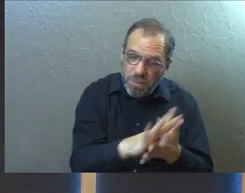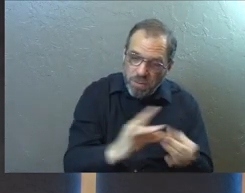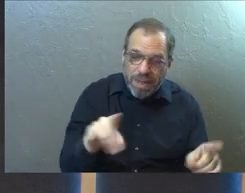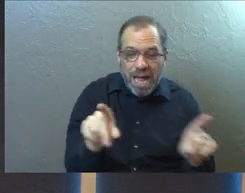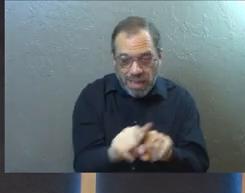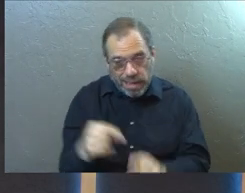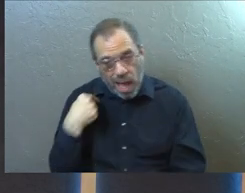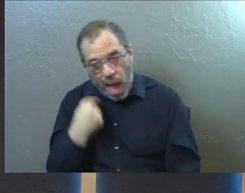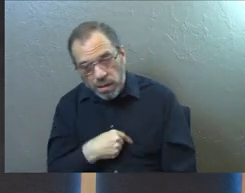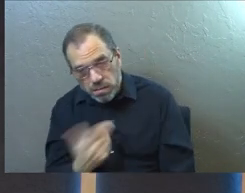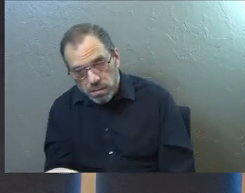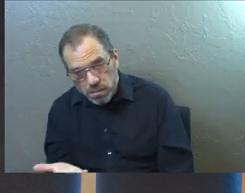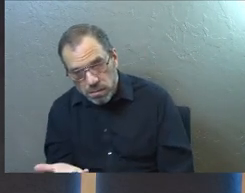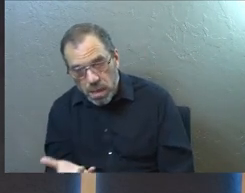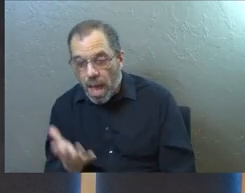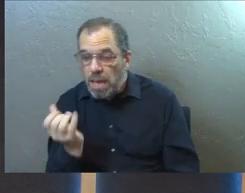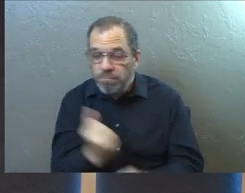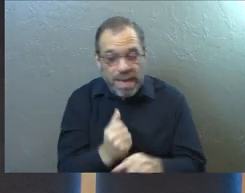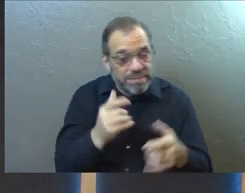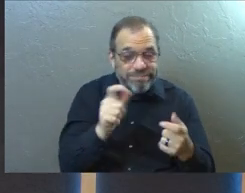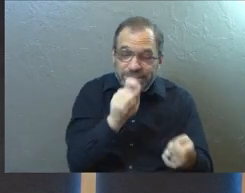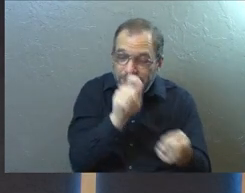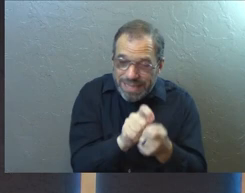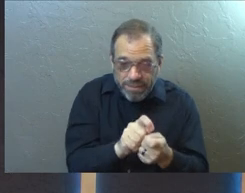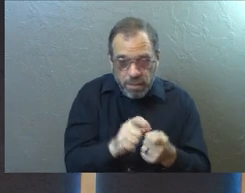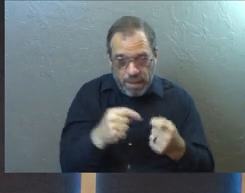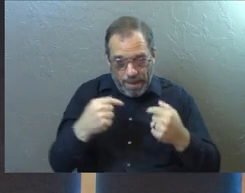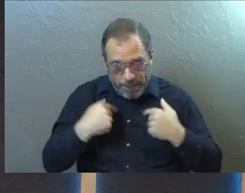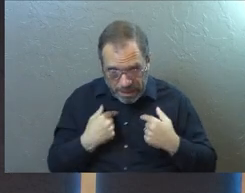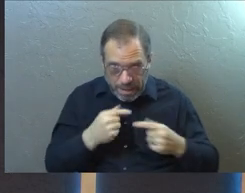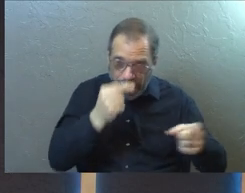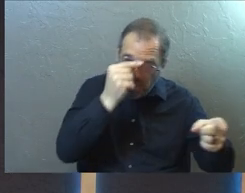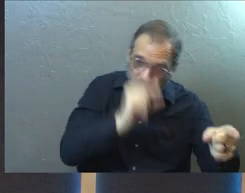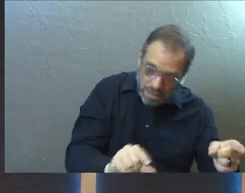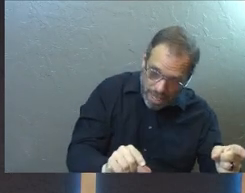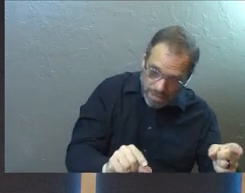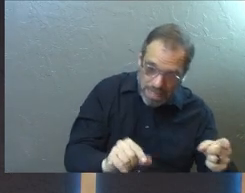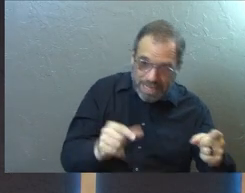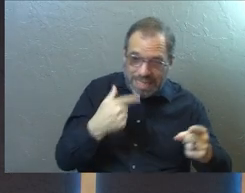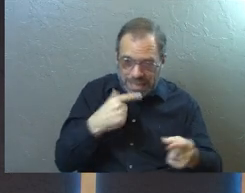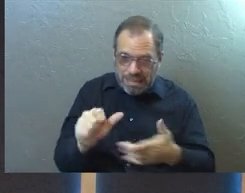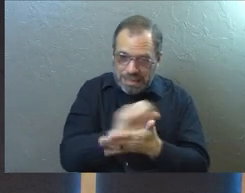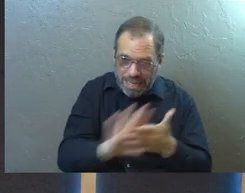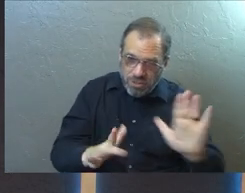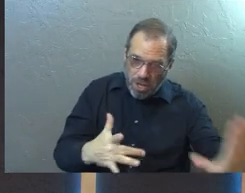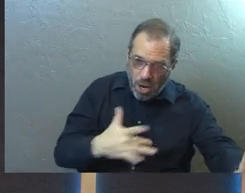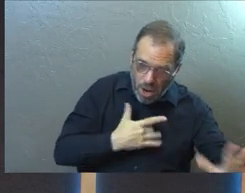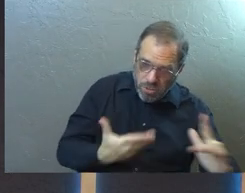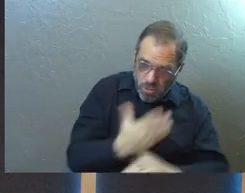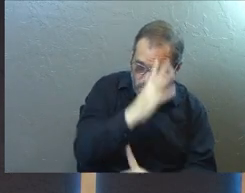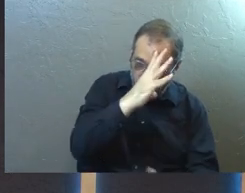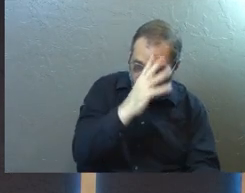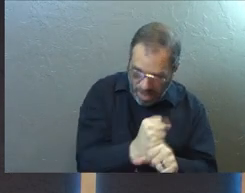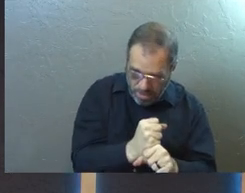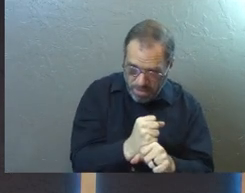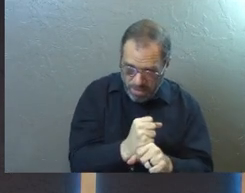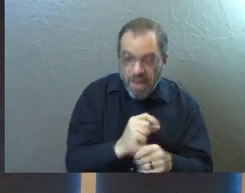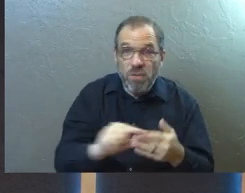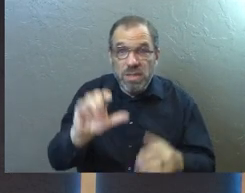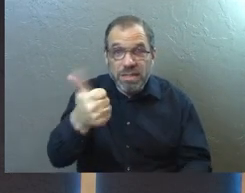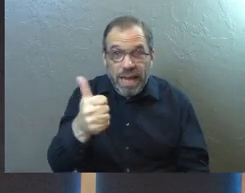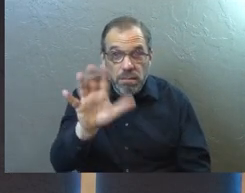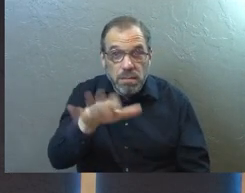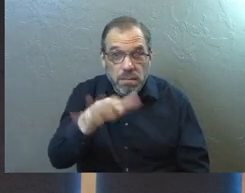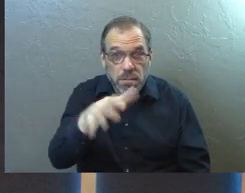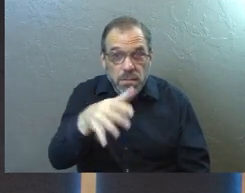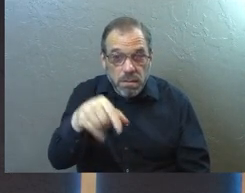just as he did to us. He made no distinction between us and them for he cleansed their hearts through faith. Verse 10,